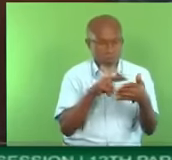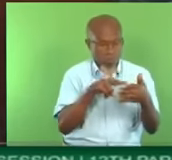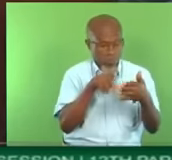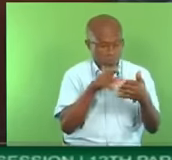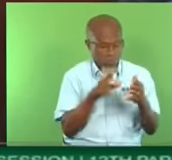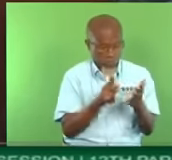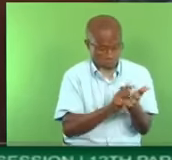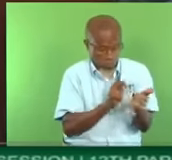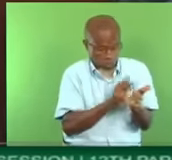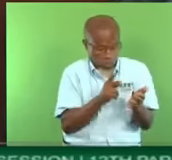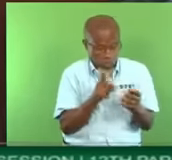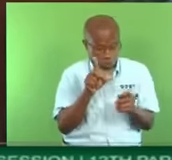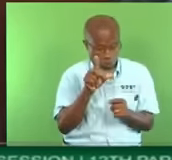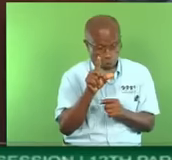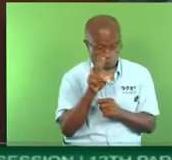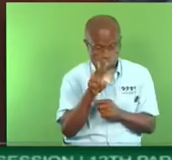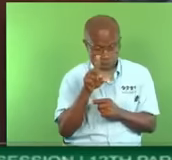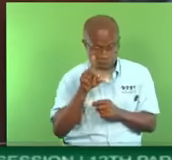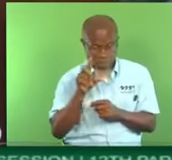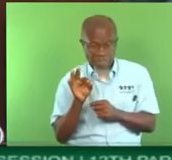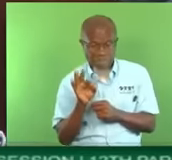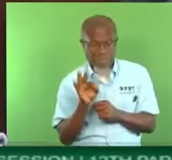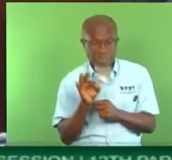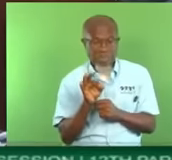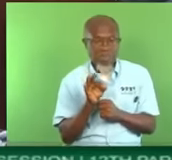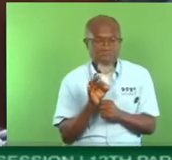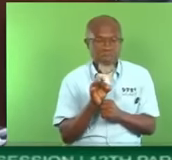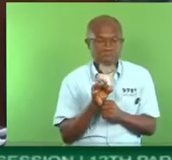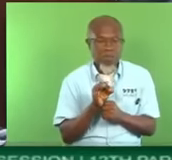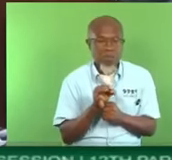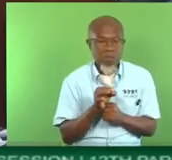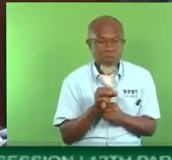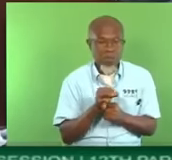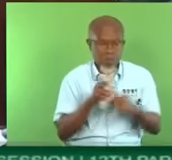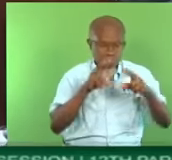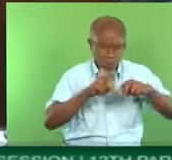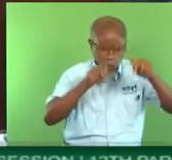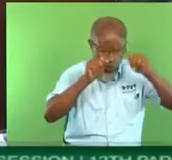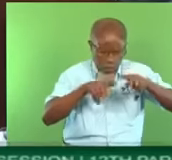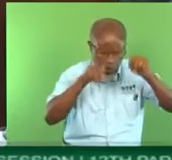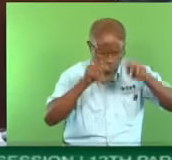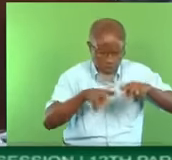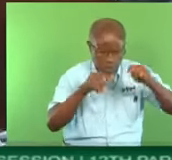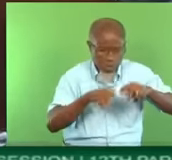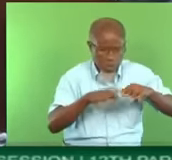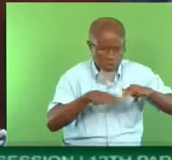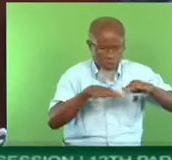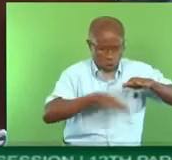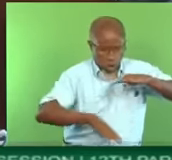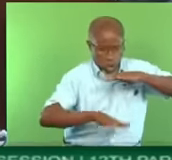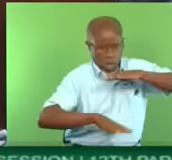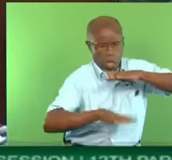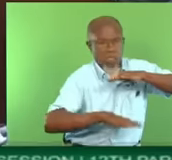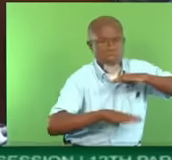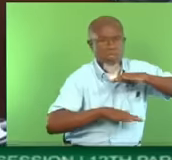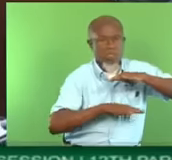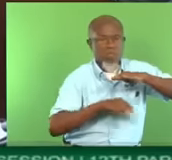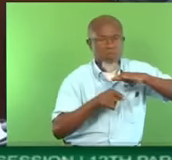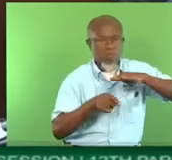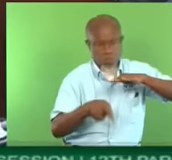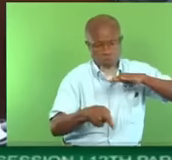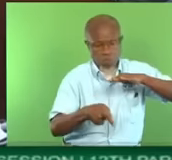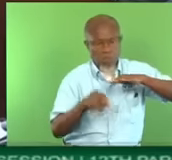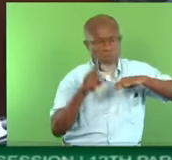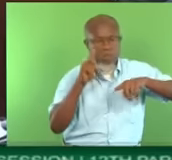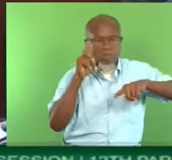bearing capacity and settlement analysis done suggests that the foundation for some of the townhouse blocks will not be